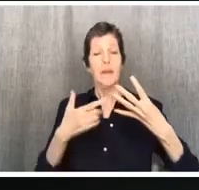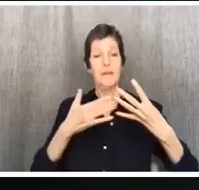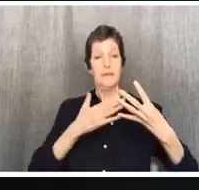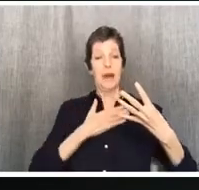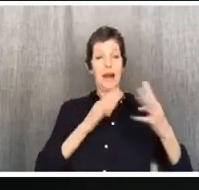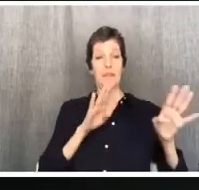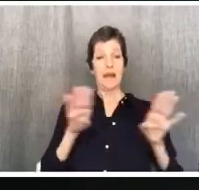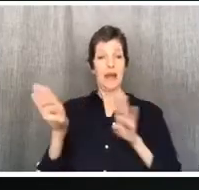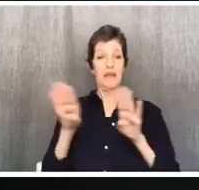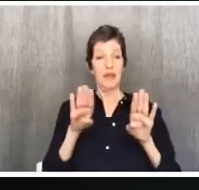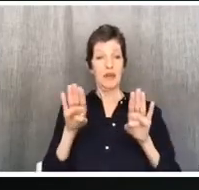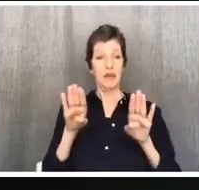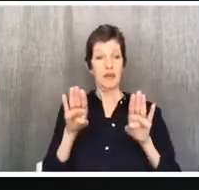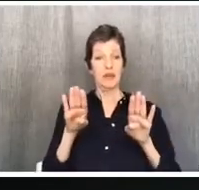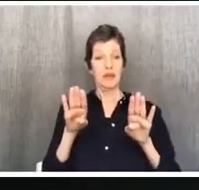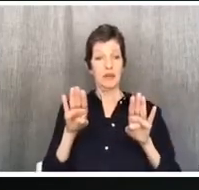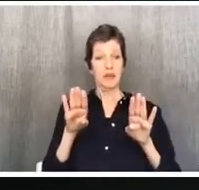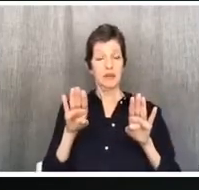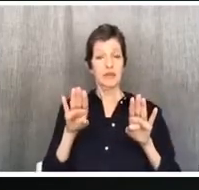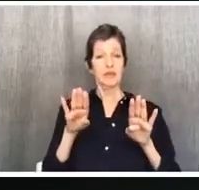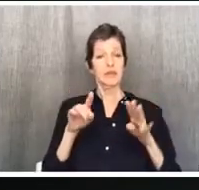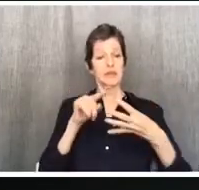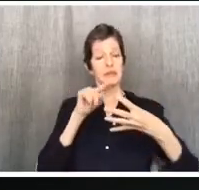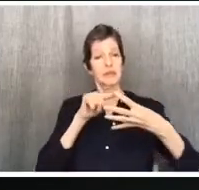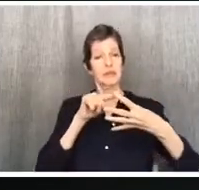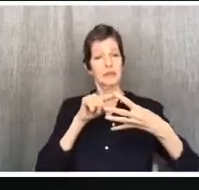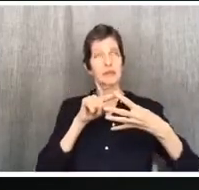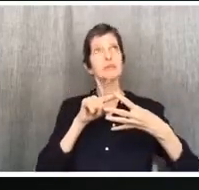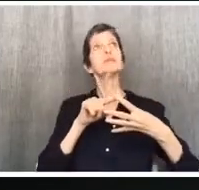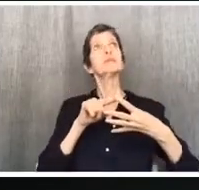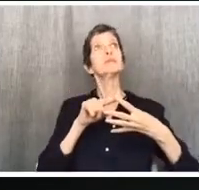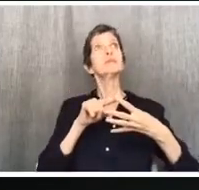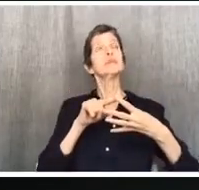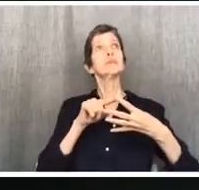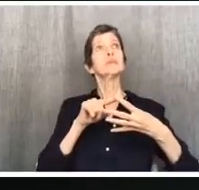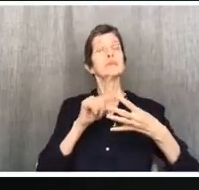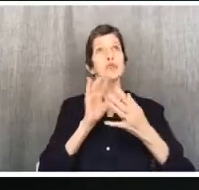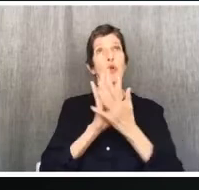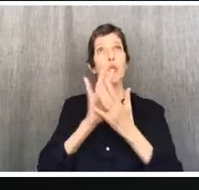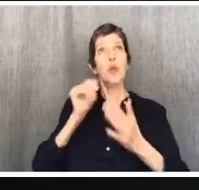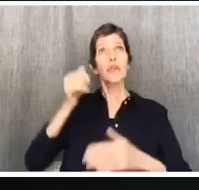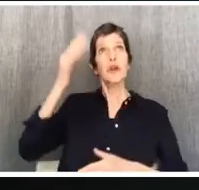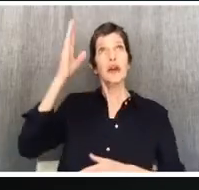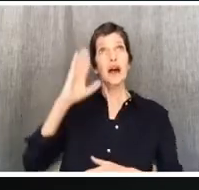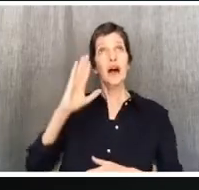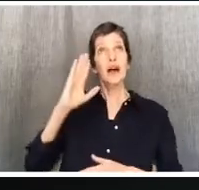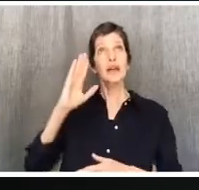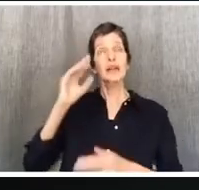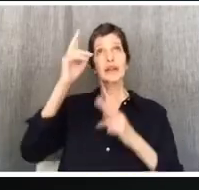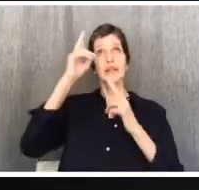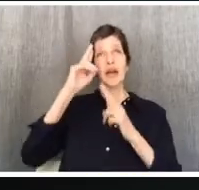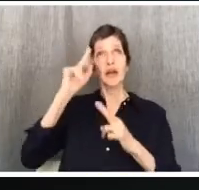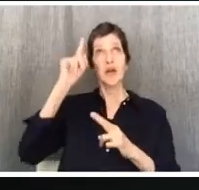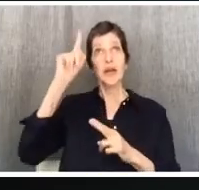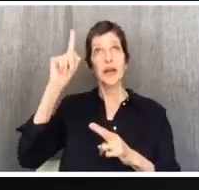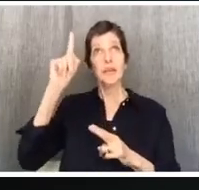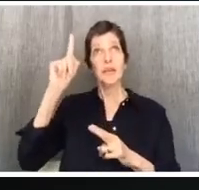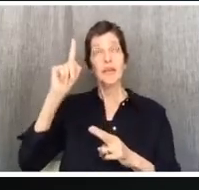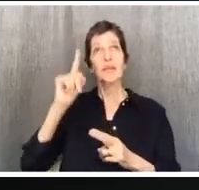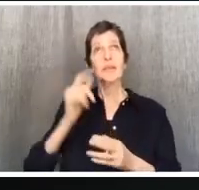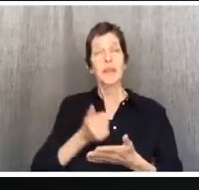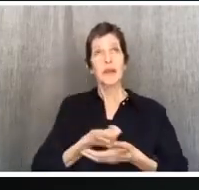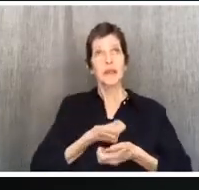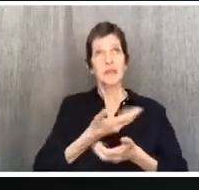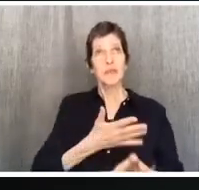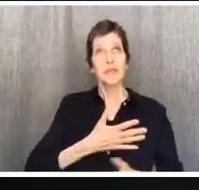Does this glorify God? Does it honor God? Does it declare that God is great? Does it express my trust in God?